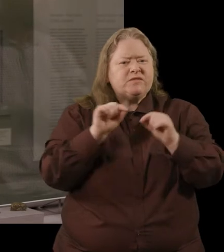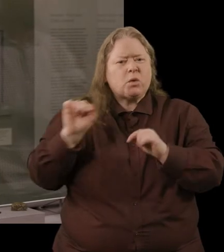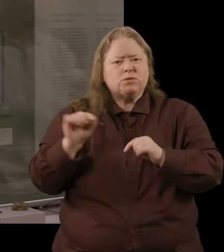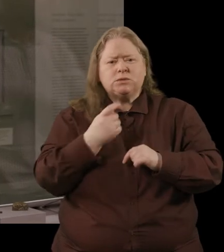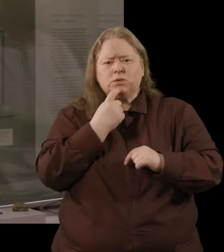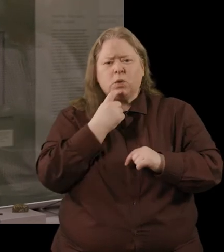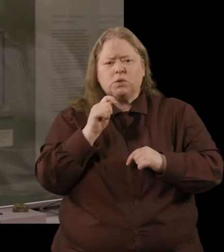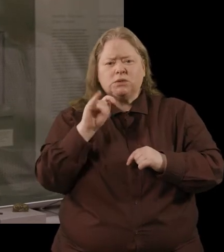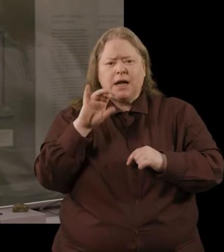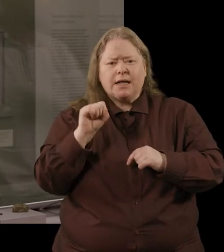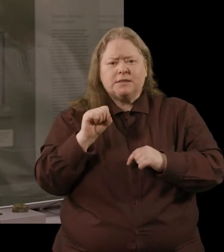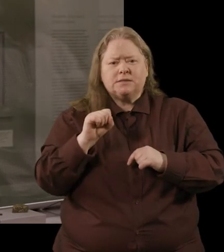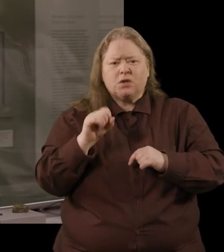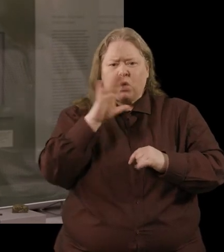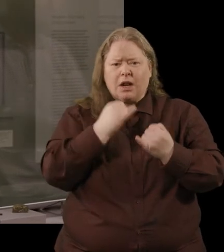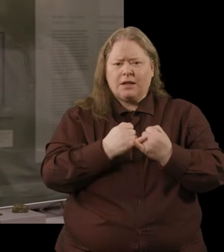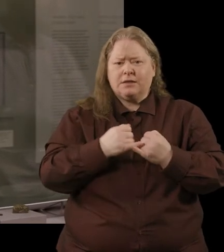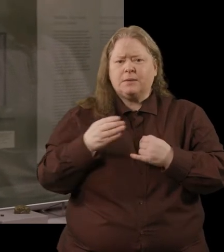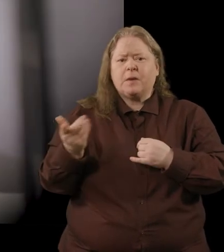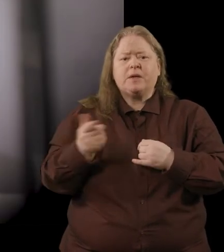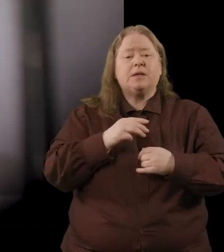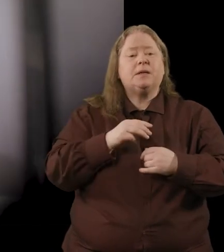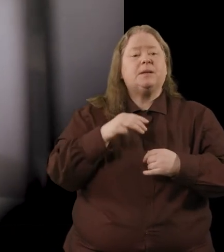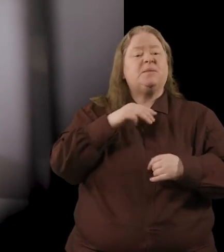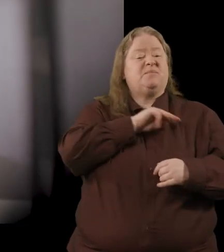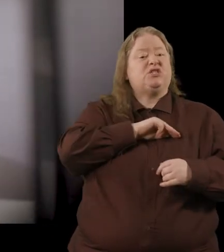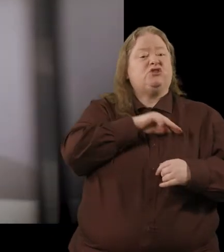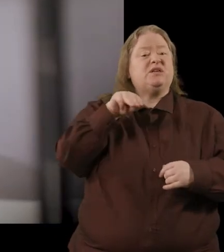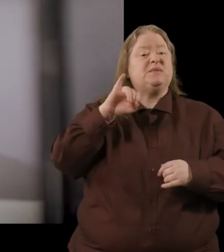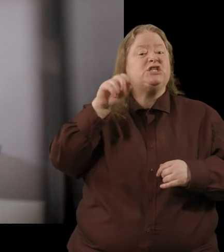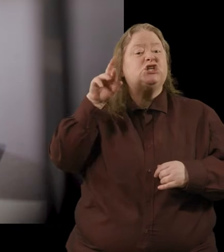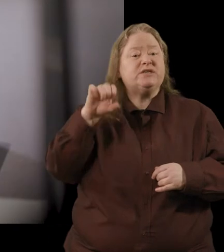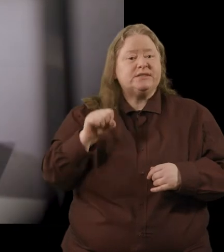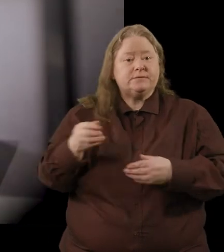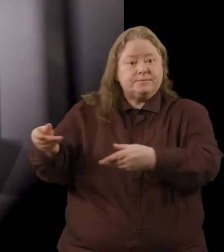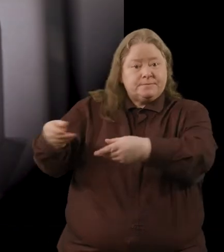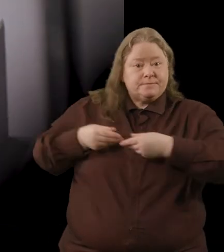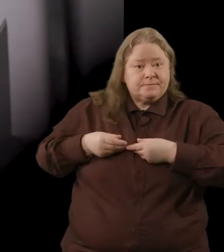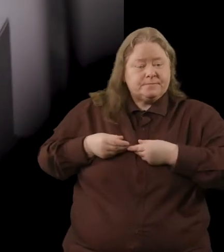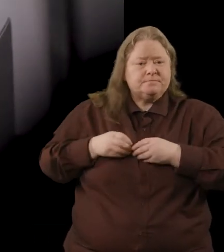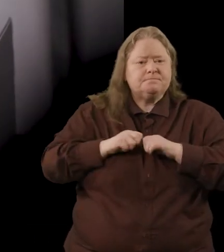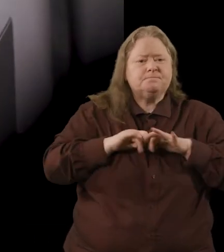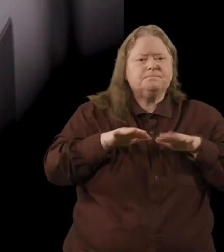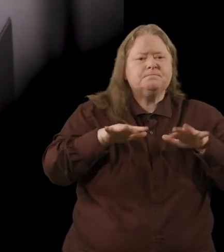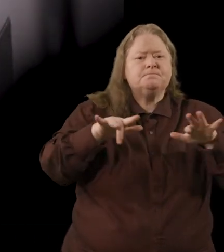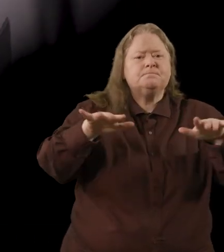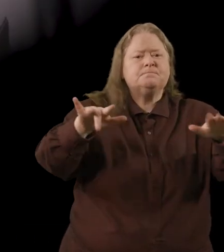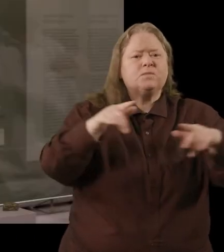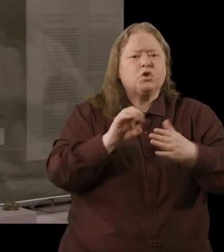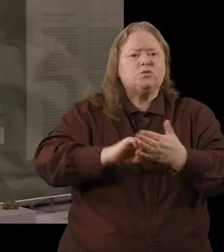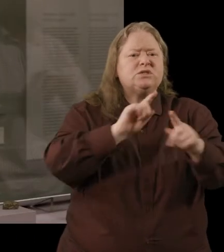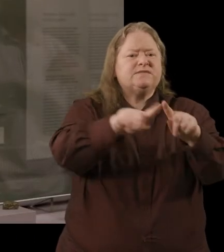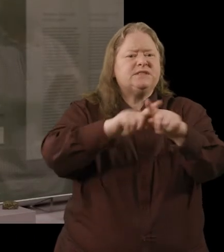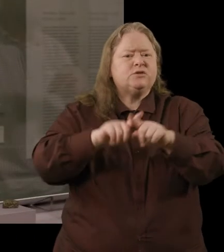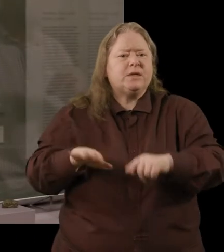seen to have been given to maybe missionaries. And those missionaries then were sent out all over Europe to different places.